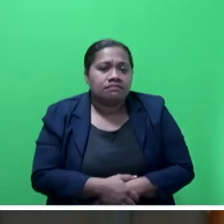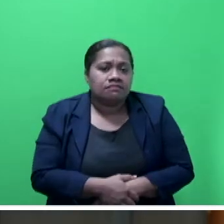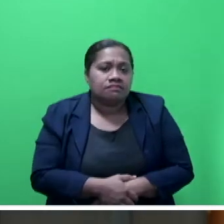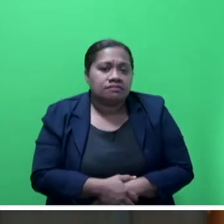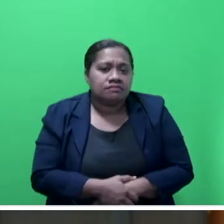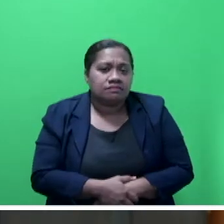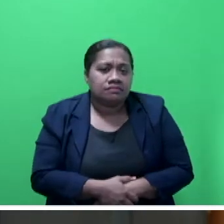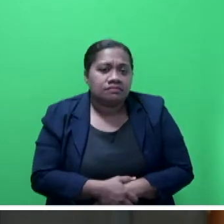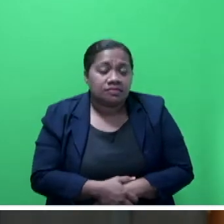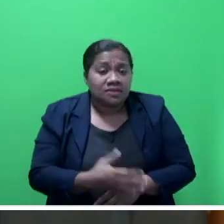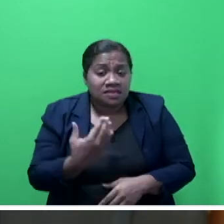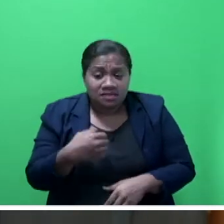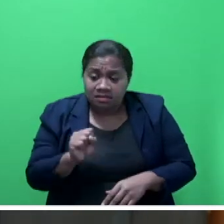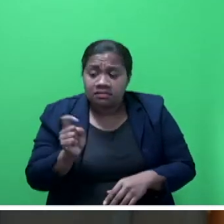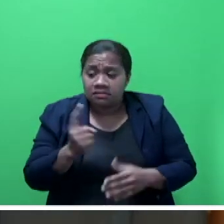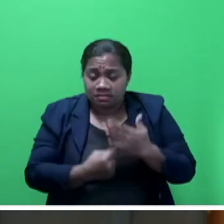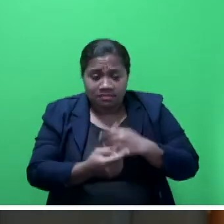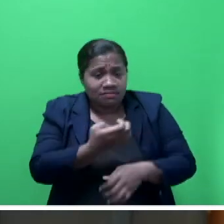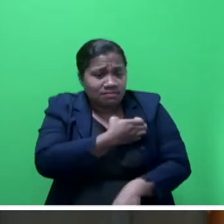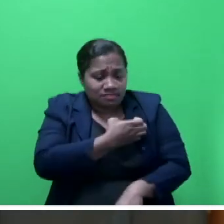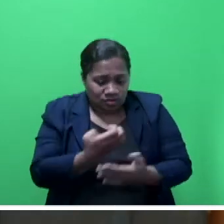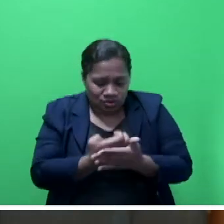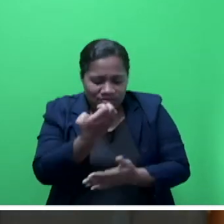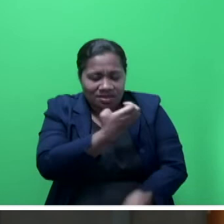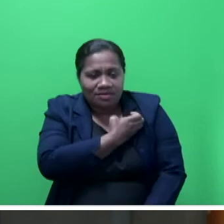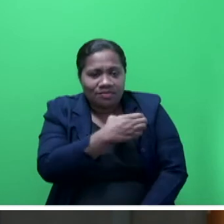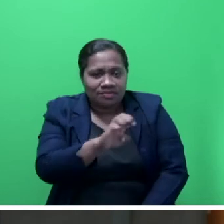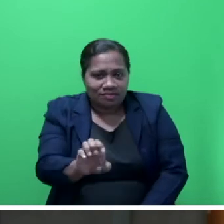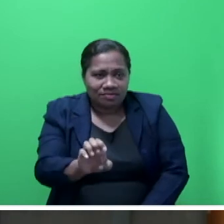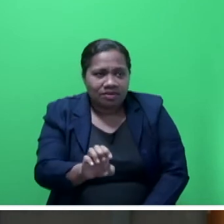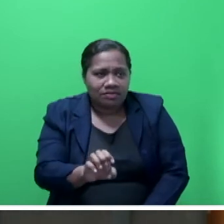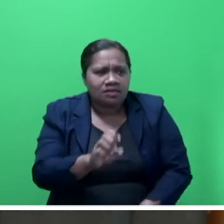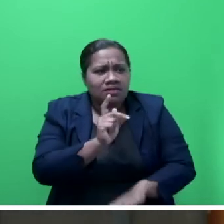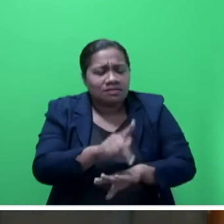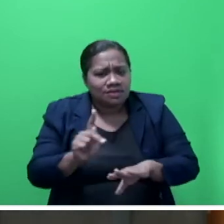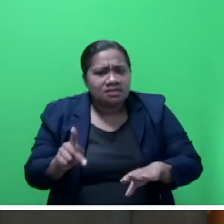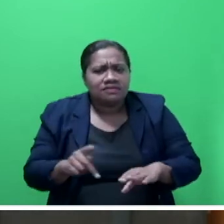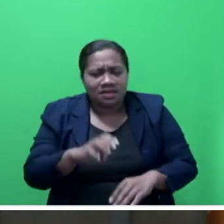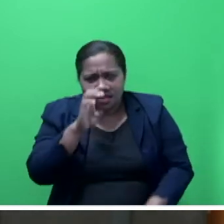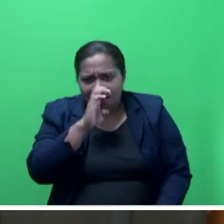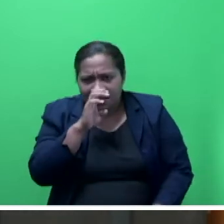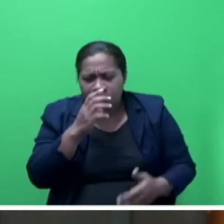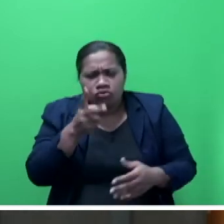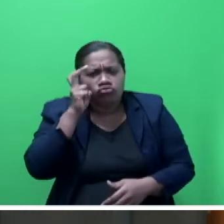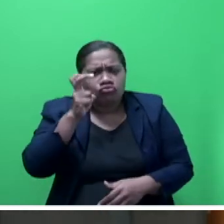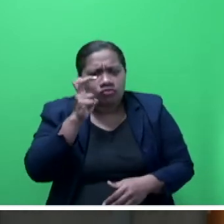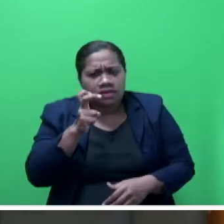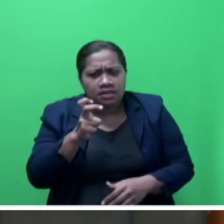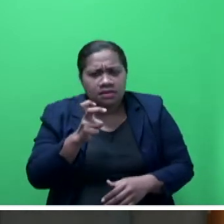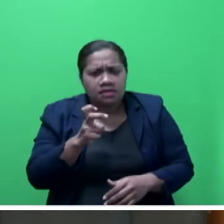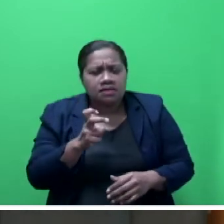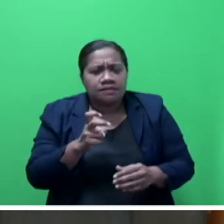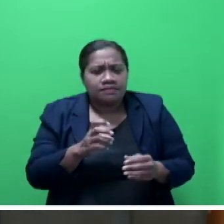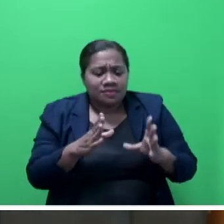includes economic empowerment through agriculture-based initiatives, to civics and ethics, and trainings on sexual reproductive